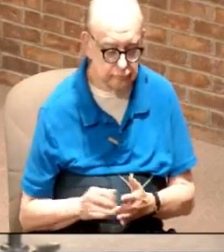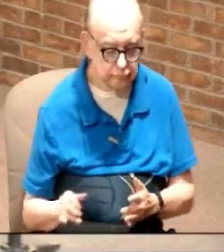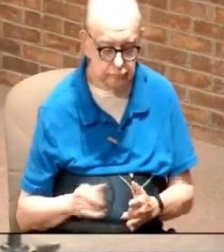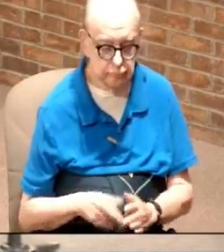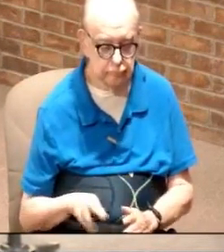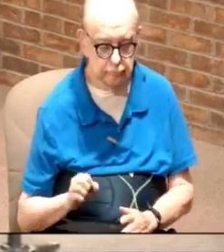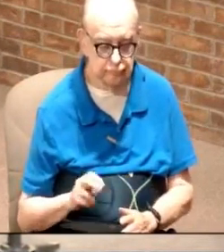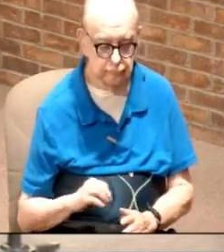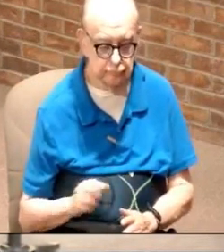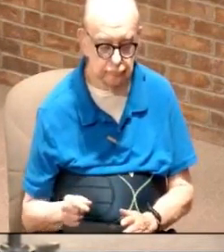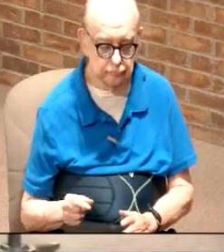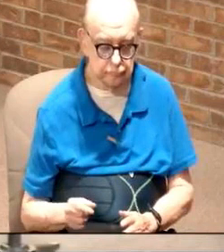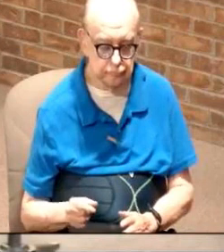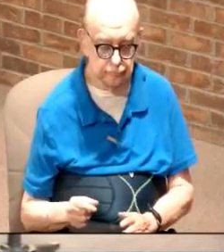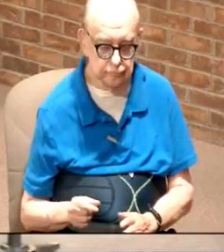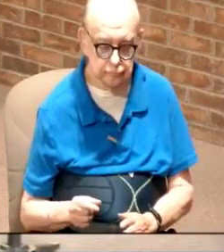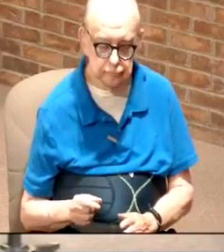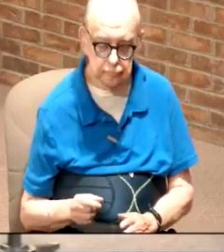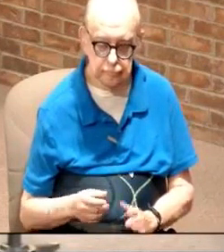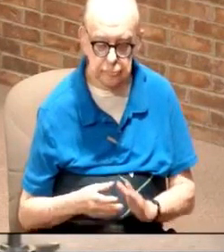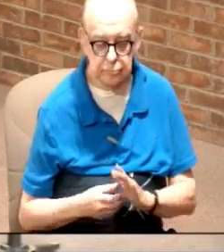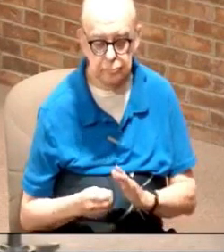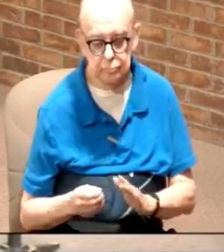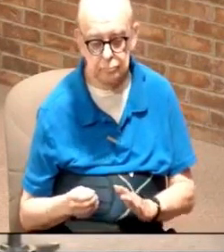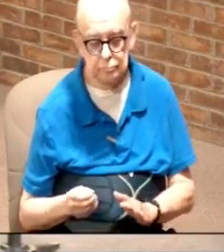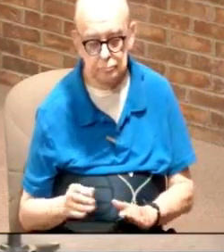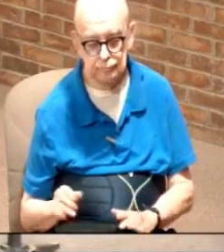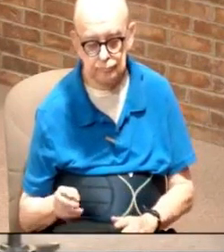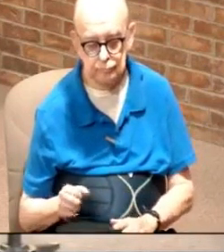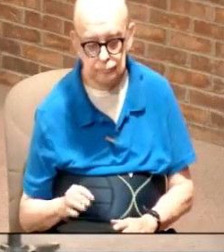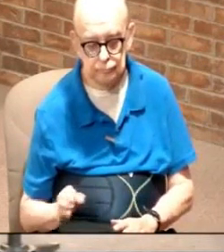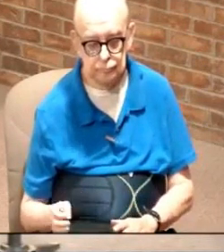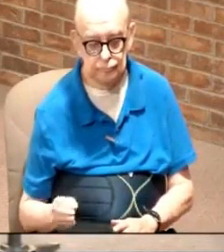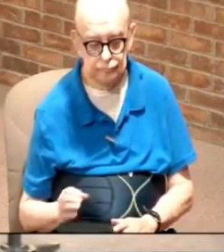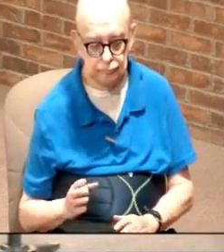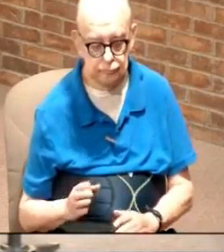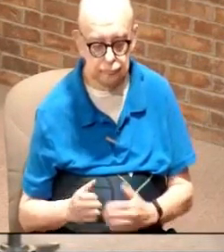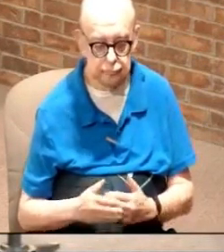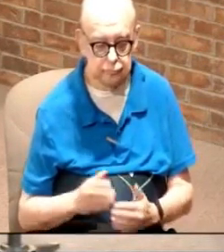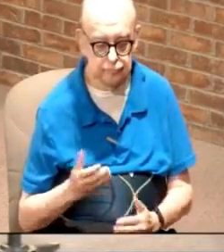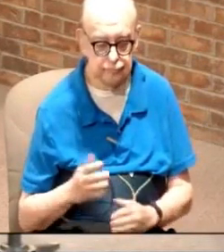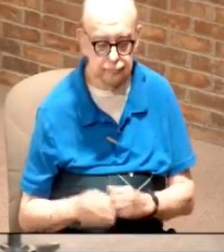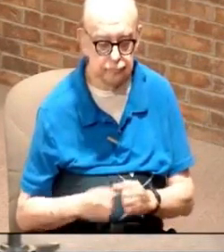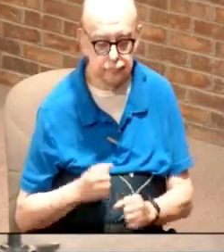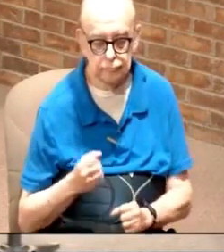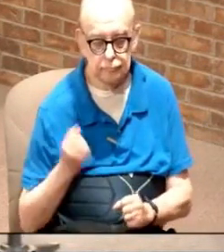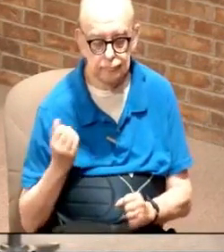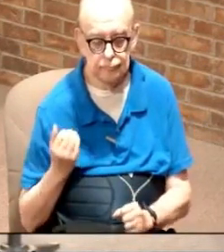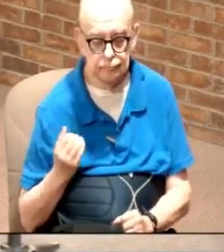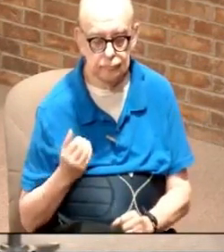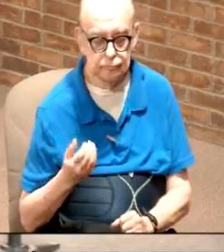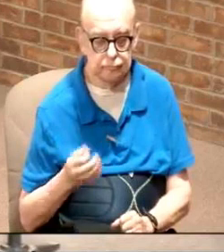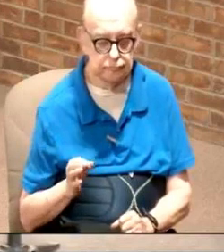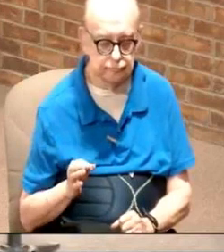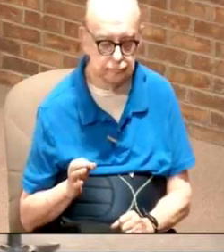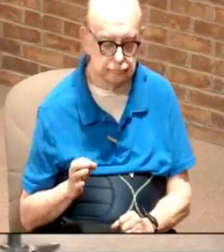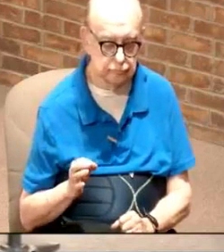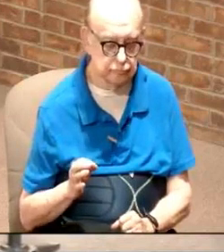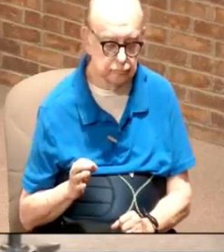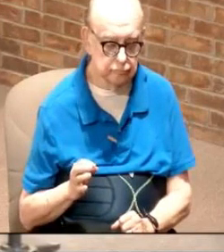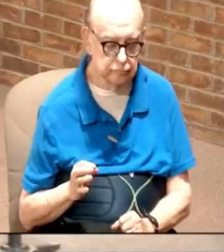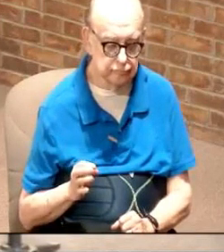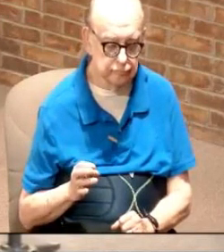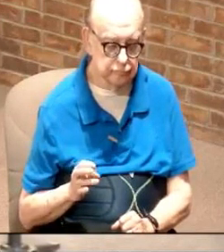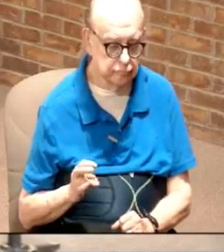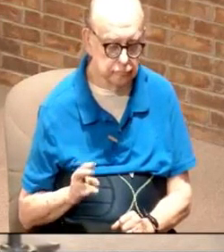kind of a facsimile of the same ring that almost 50 years ago in May the